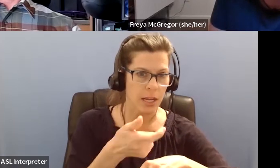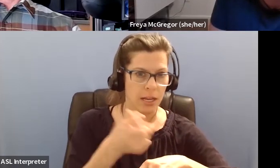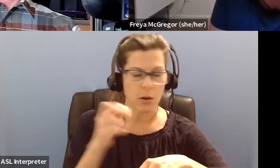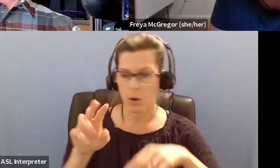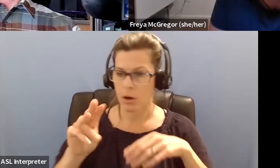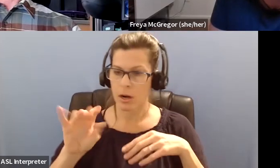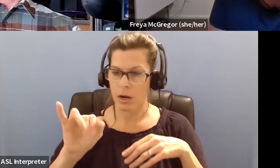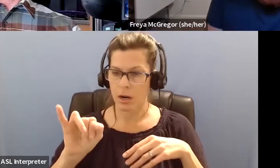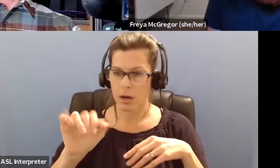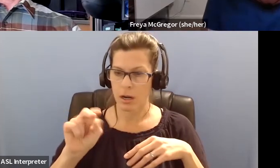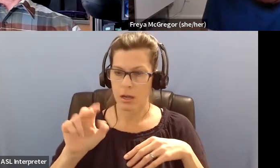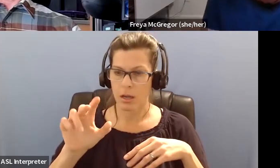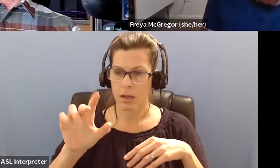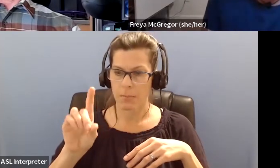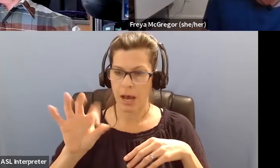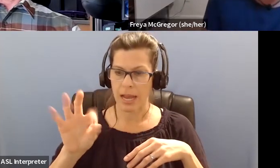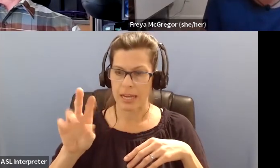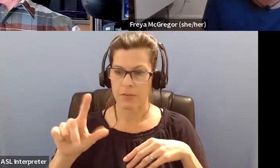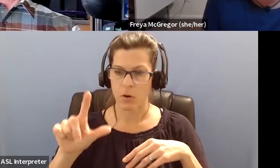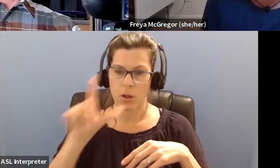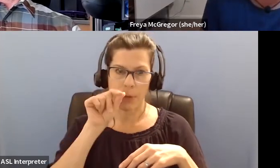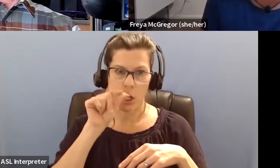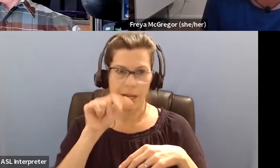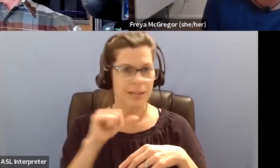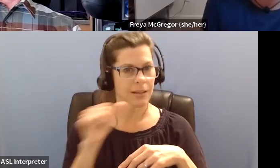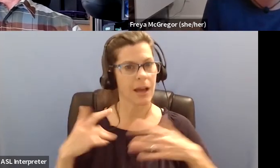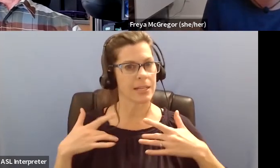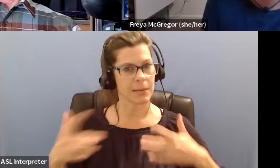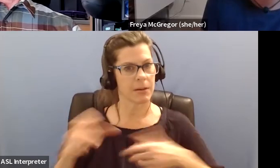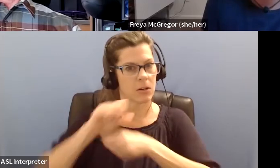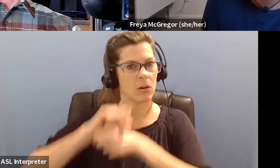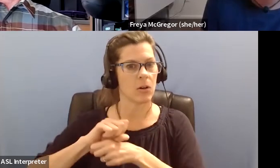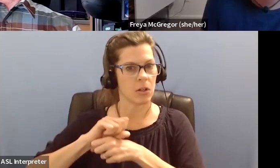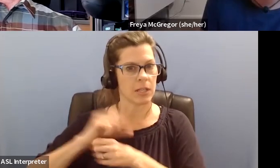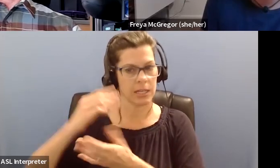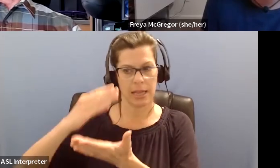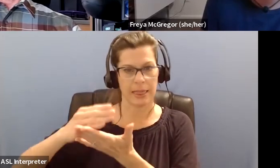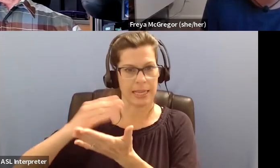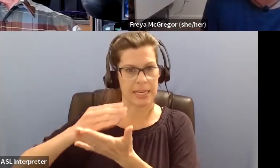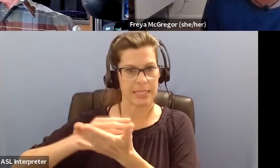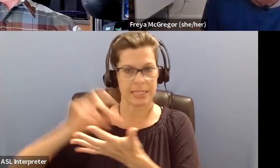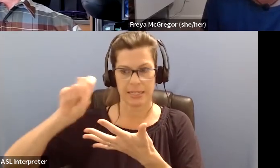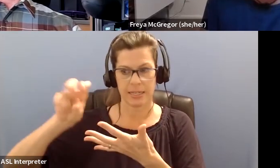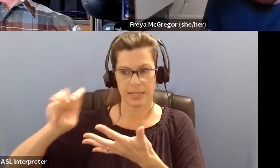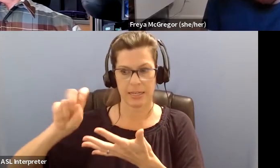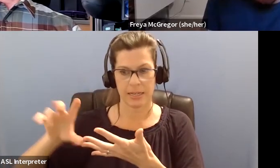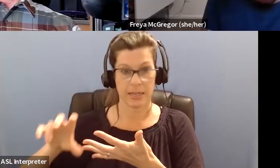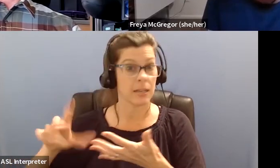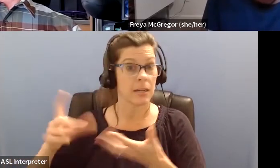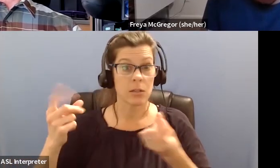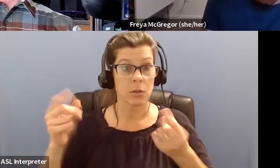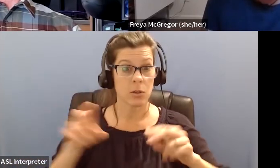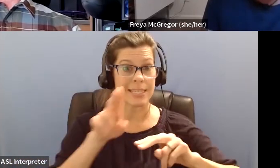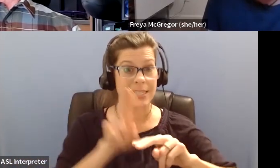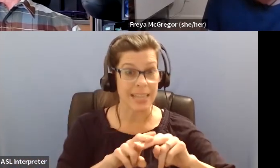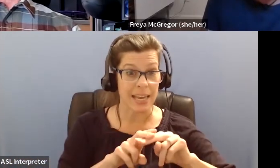listing of birds. It's sitting and observing. So with